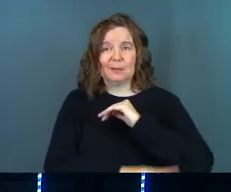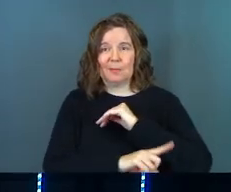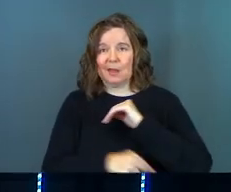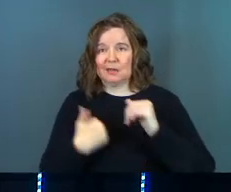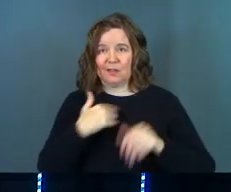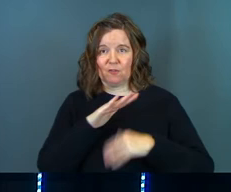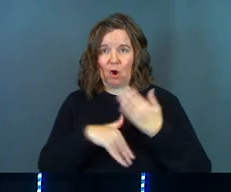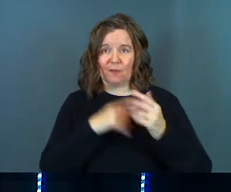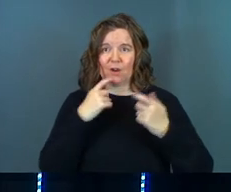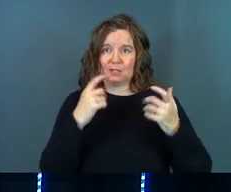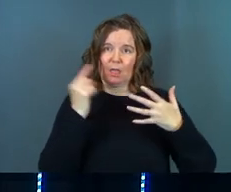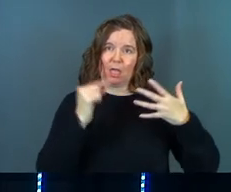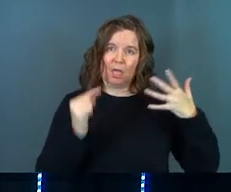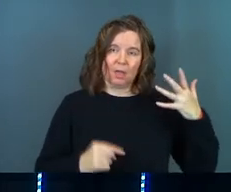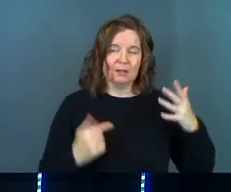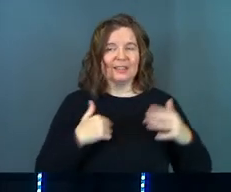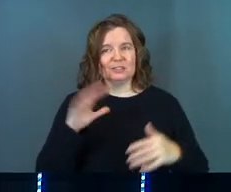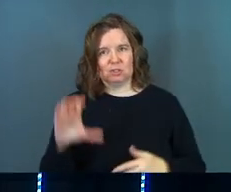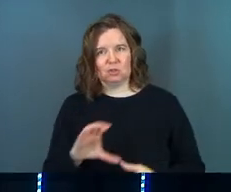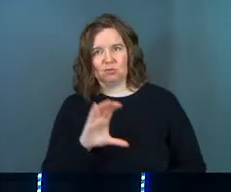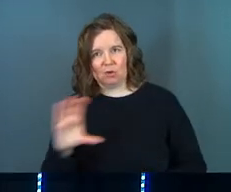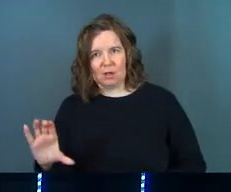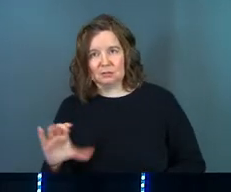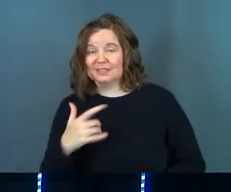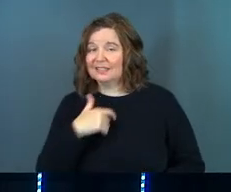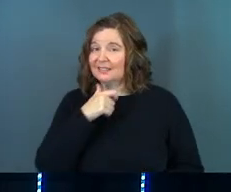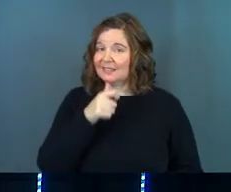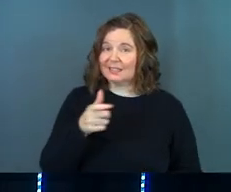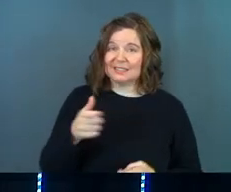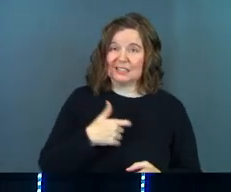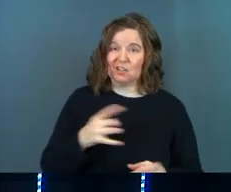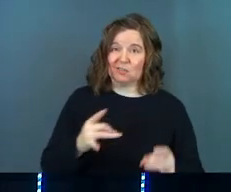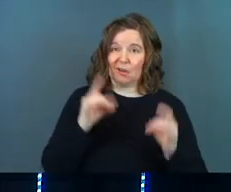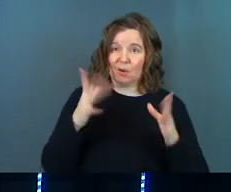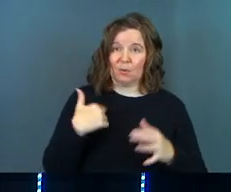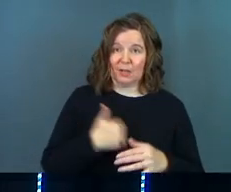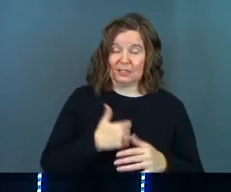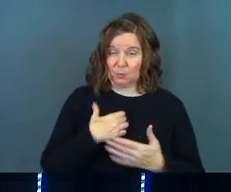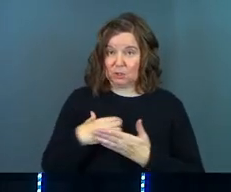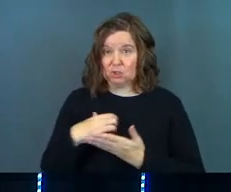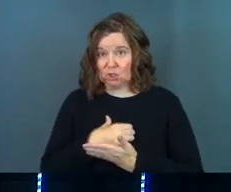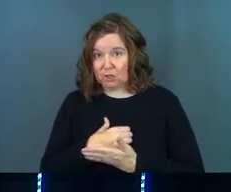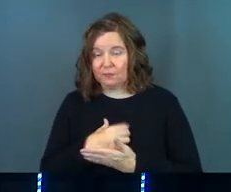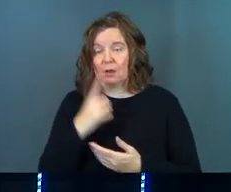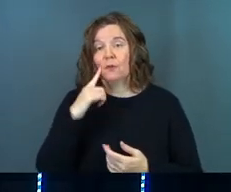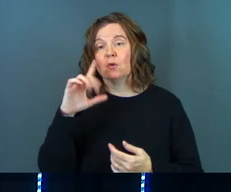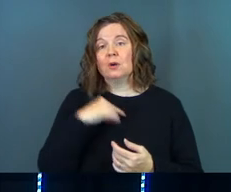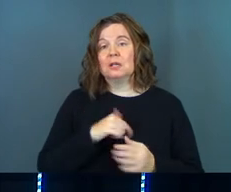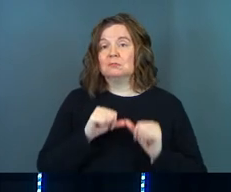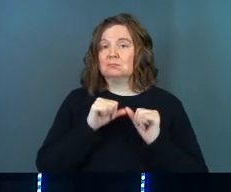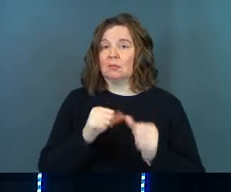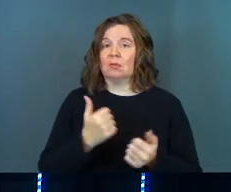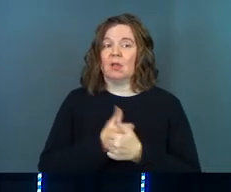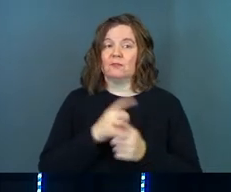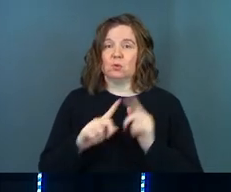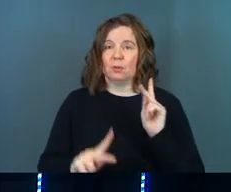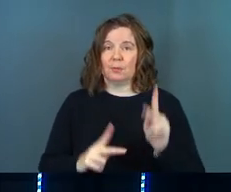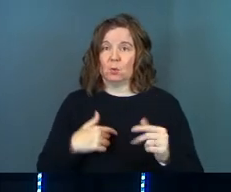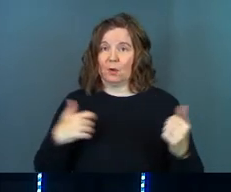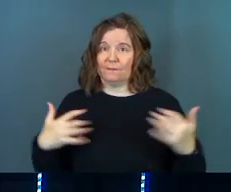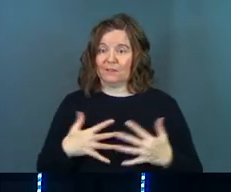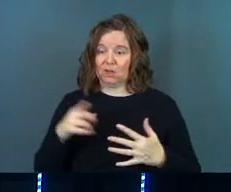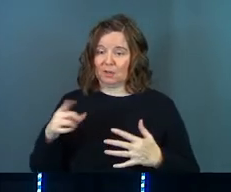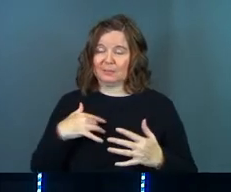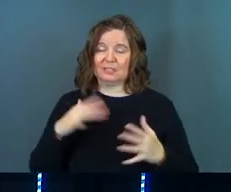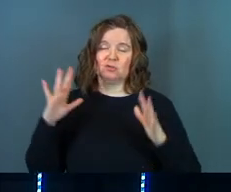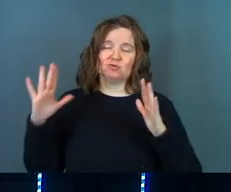us for all of our sins. This is the cross. He does not deal harshly with us as we deserve. For his unfailing love toward those who fear